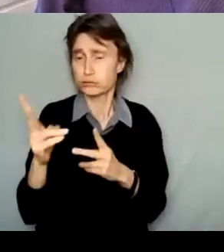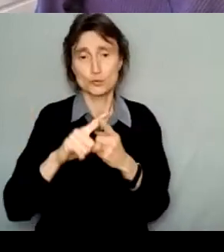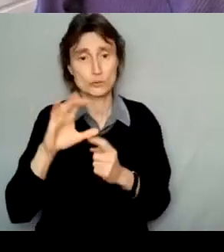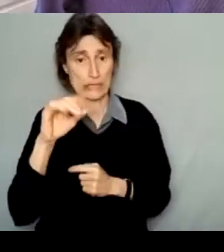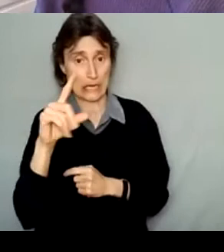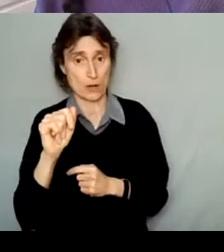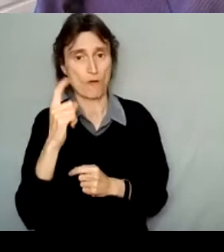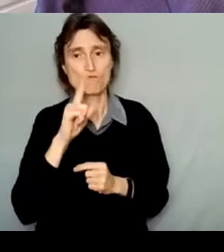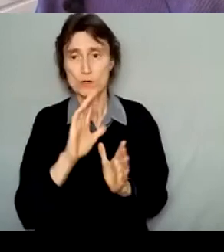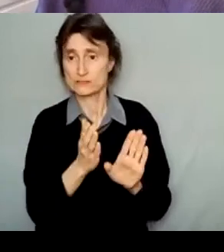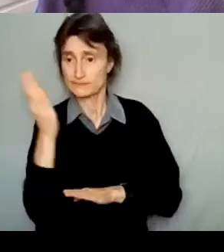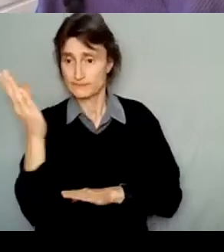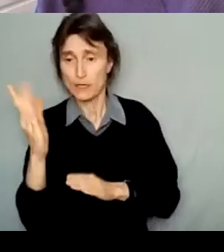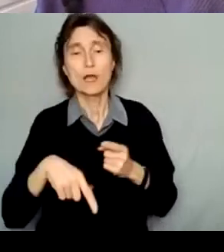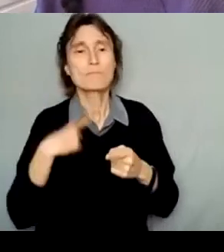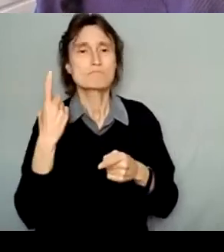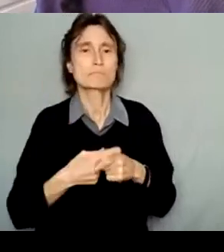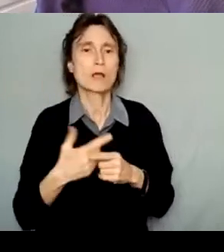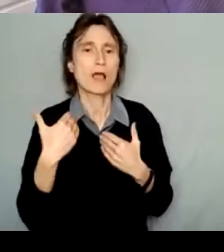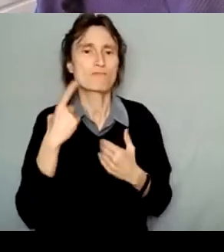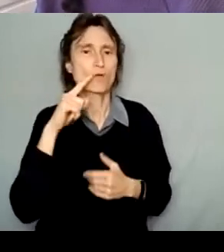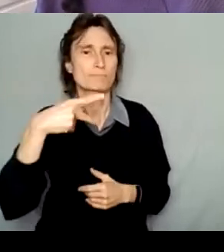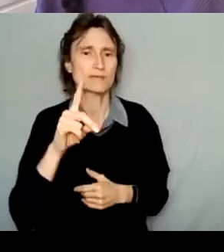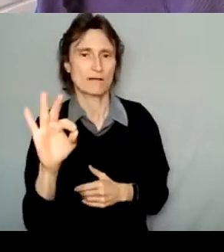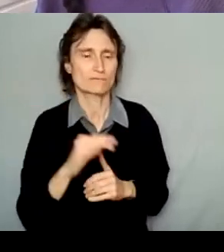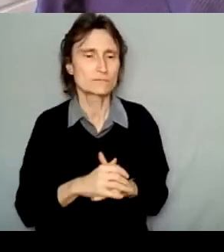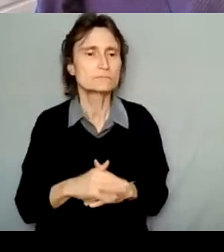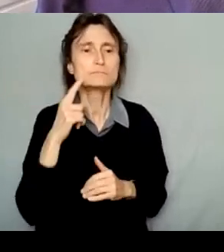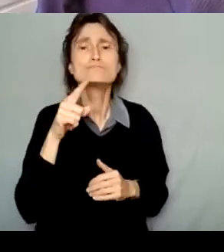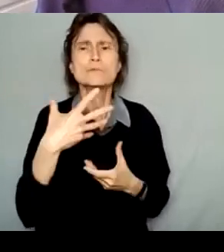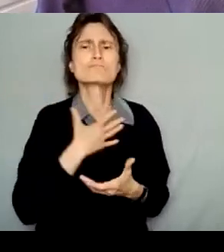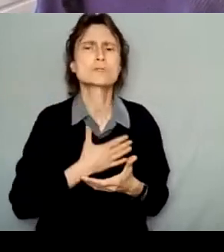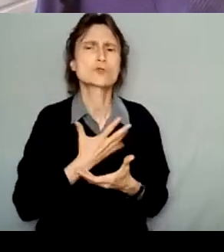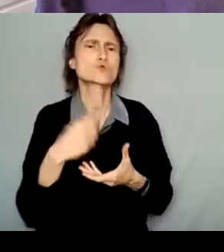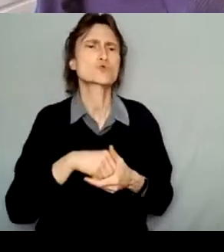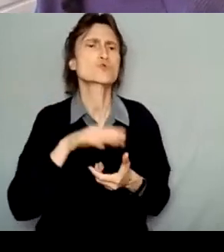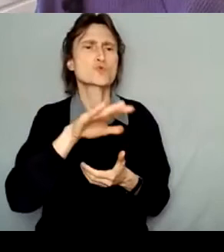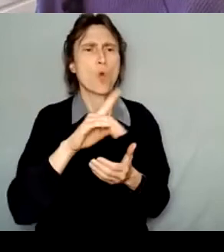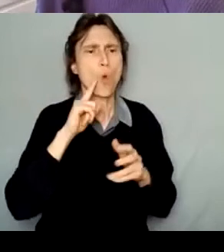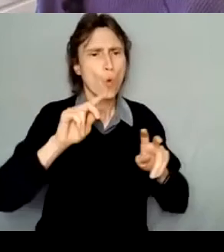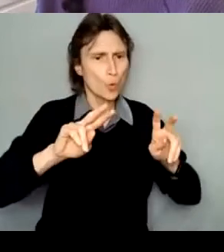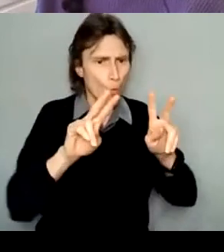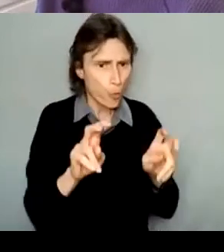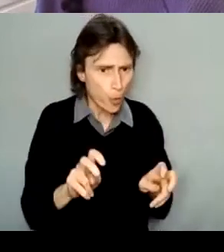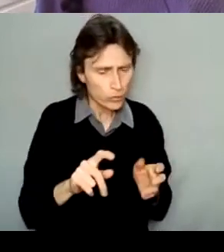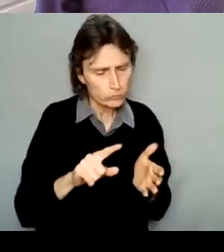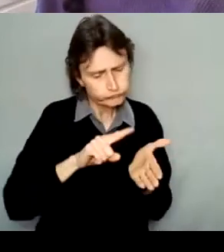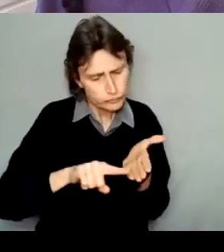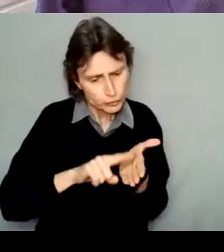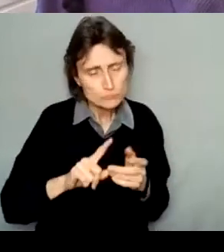should help demonstrate your budget estimates. So for example, research, quotes, standard fee schedules,